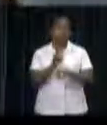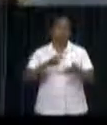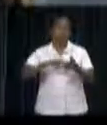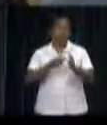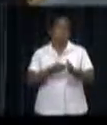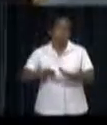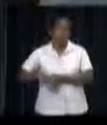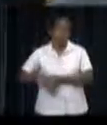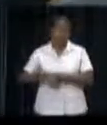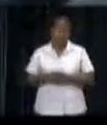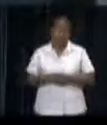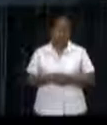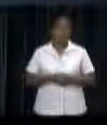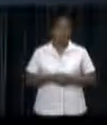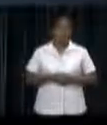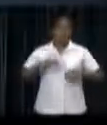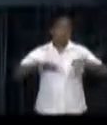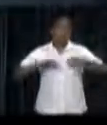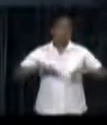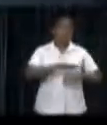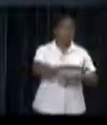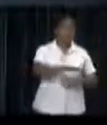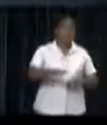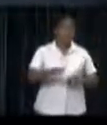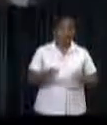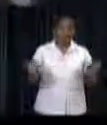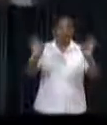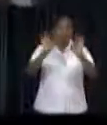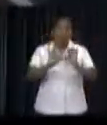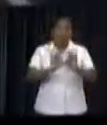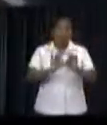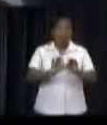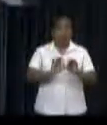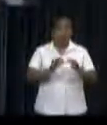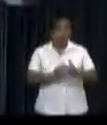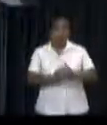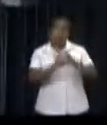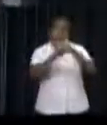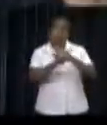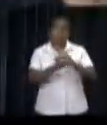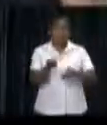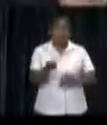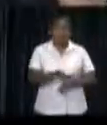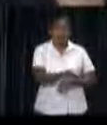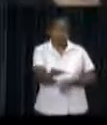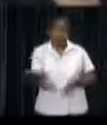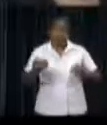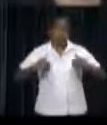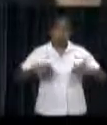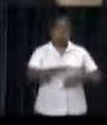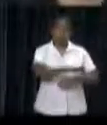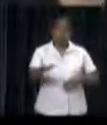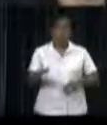These ministries are of great importance as a foundation for a prosperous nation. He is still of the